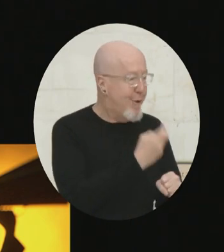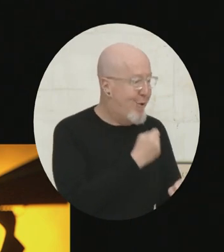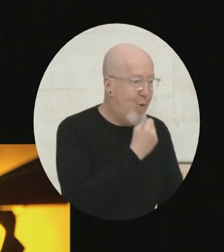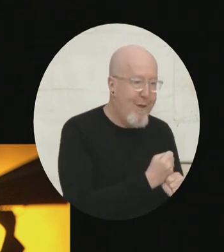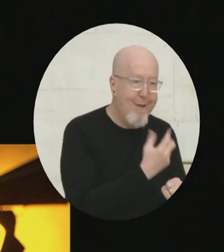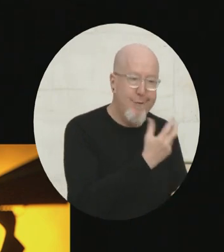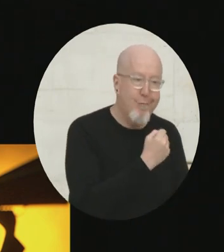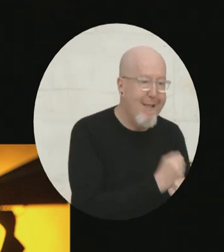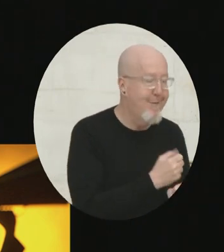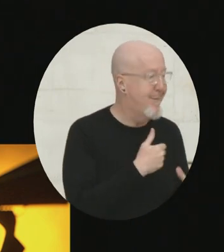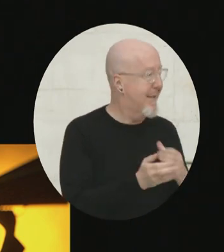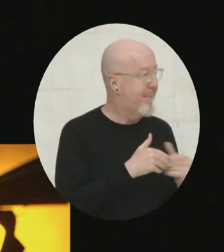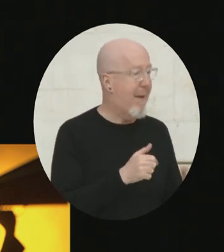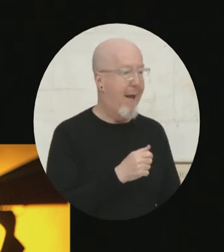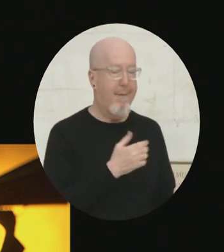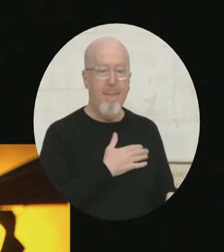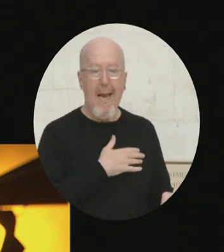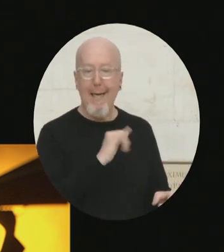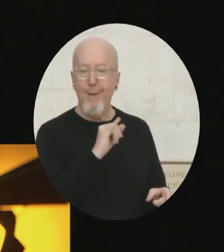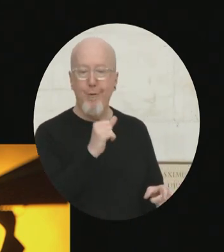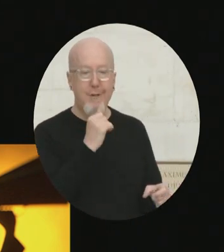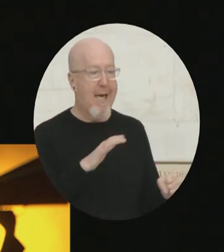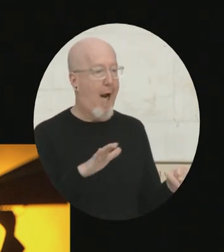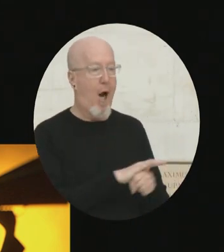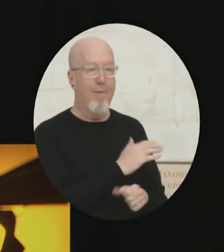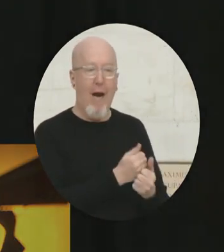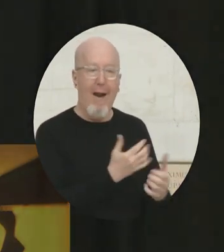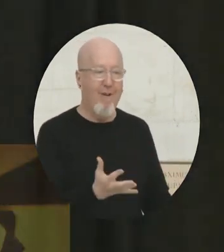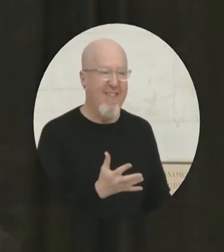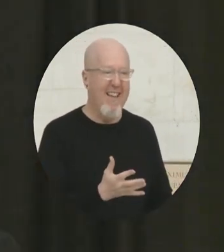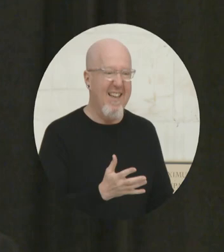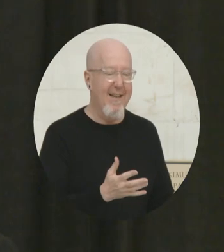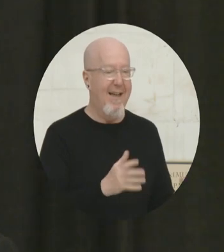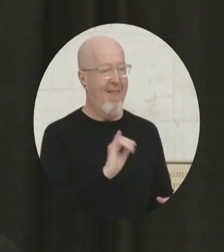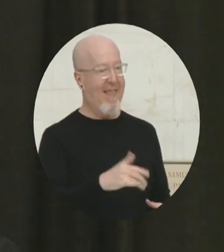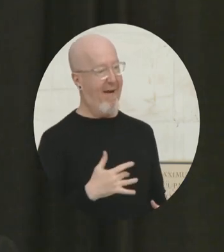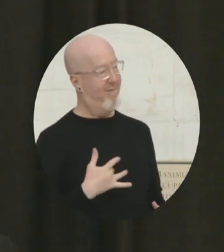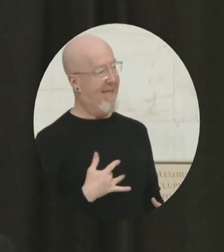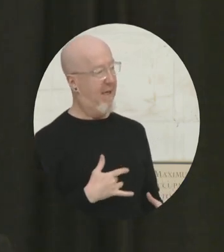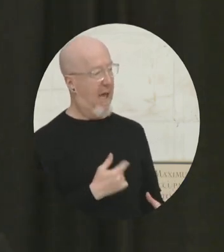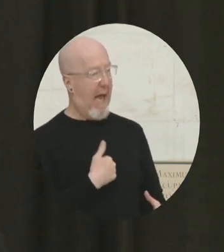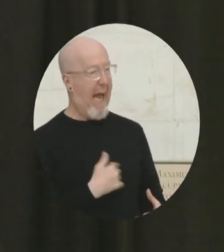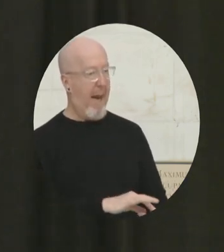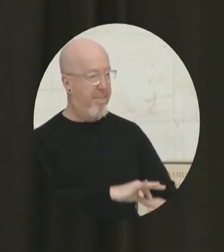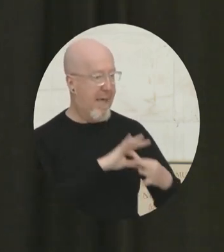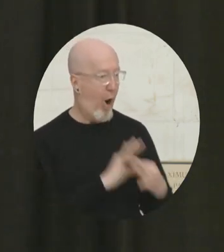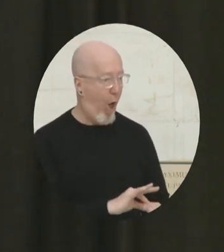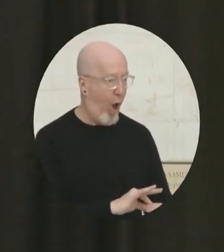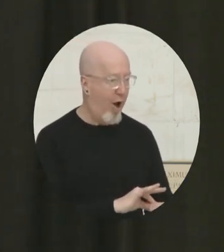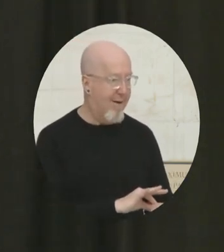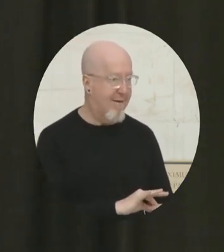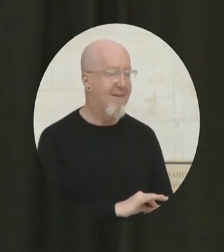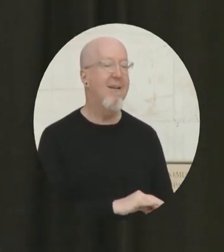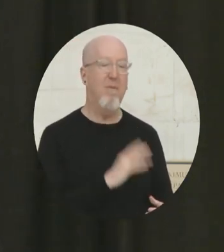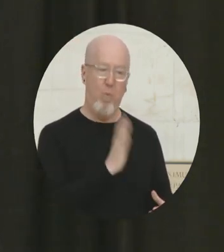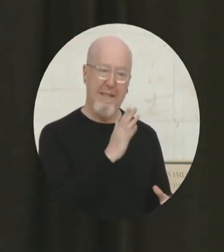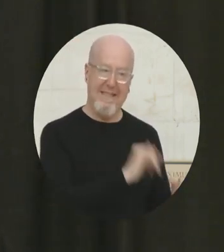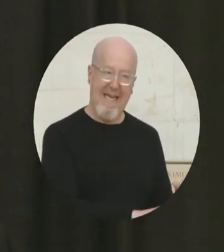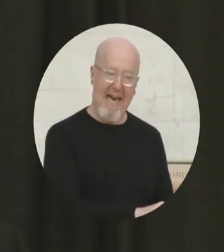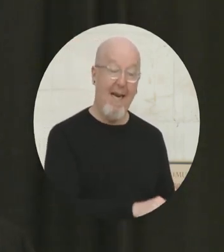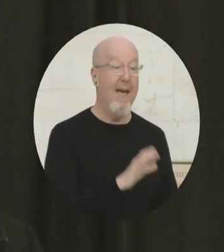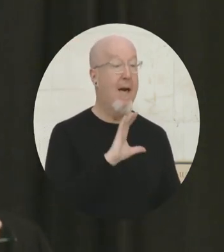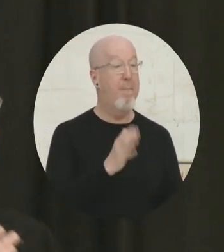between insurance and the actual costs of rebuilding. That sense of belonging will bring us home no matter what. In